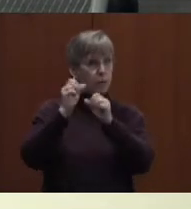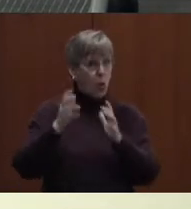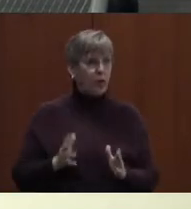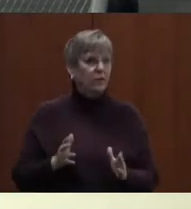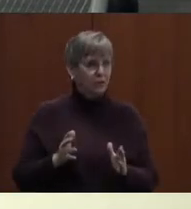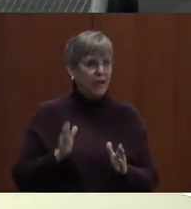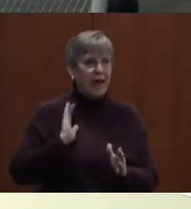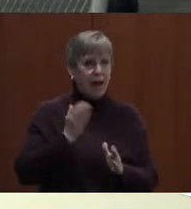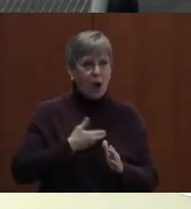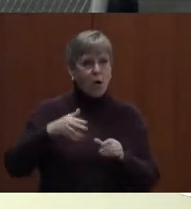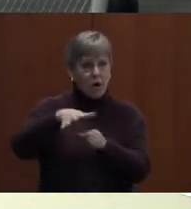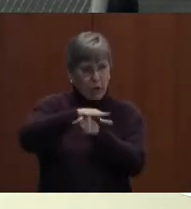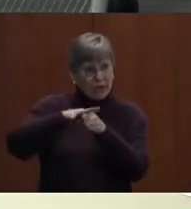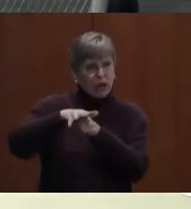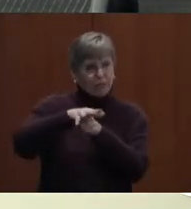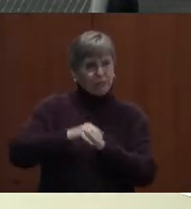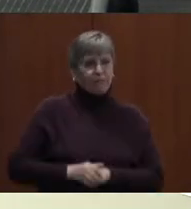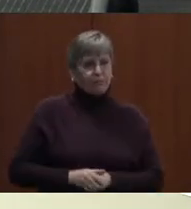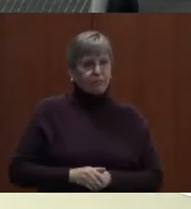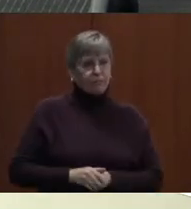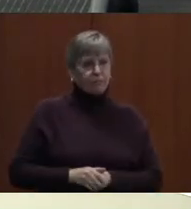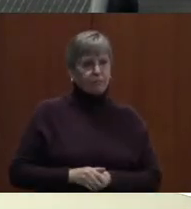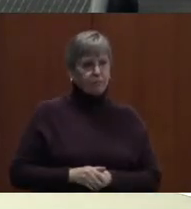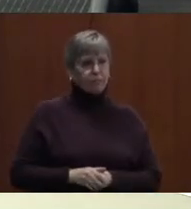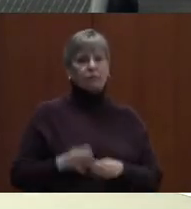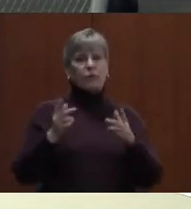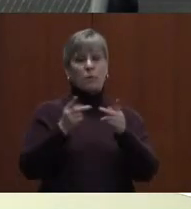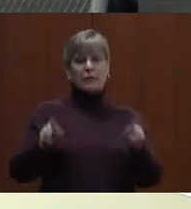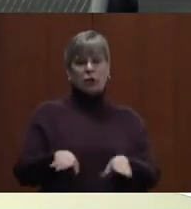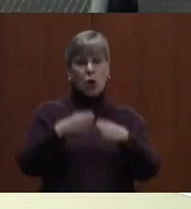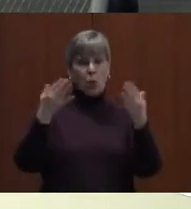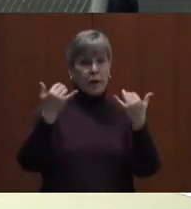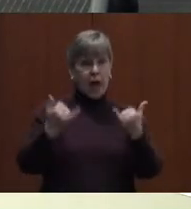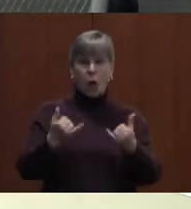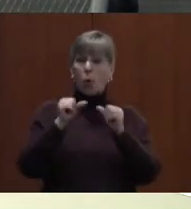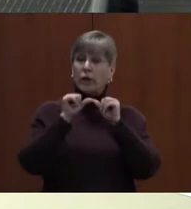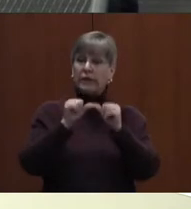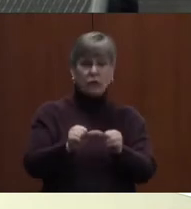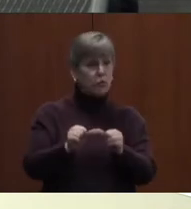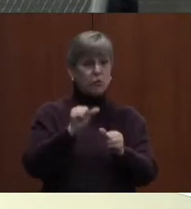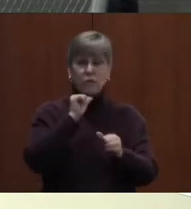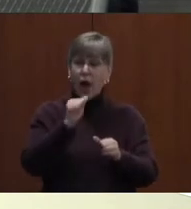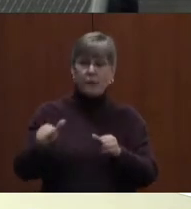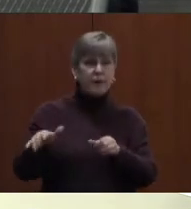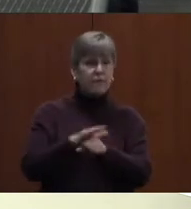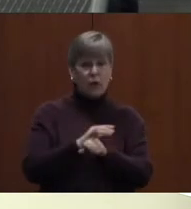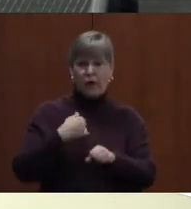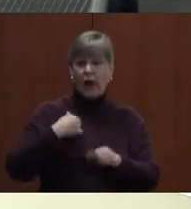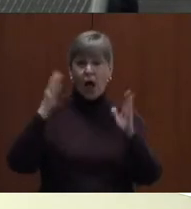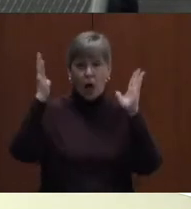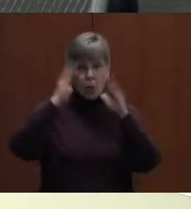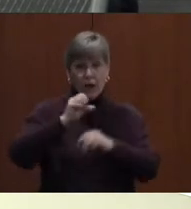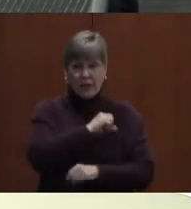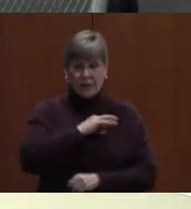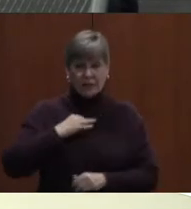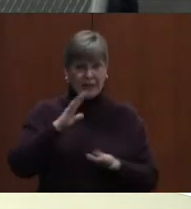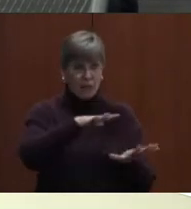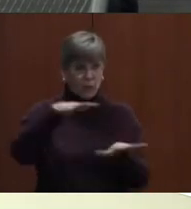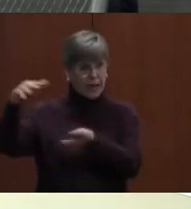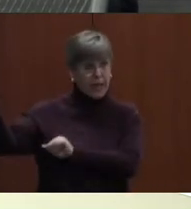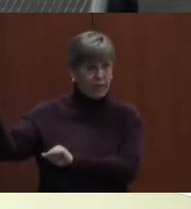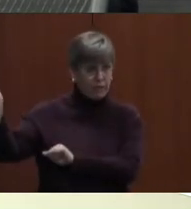in our region. Positions that are open now will remain unfilled. I worry staff will leave